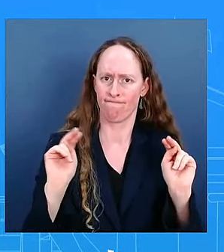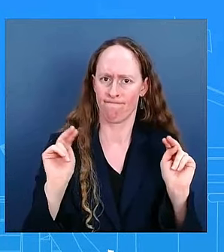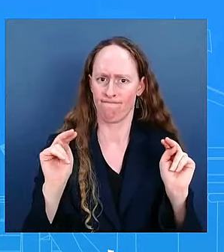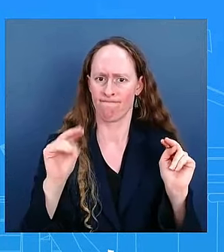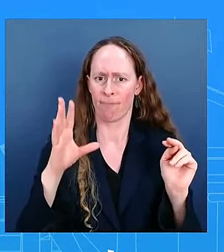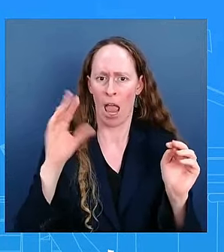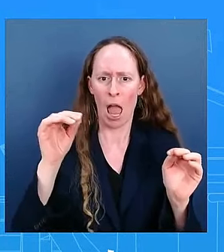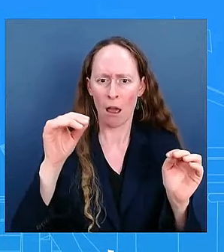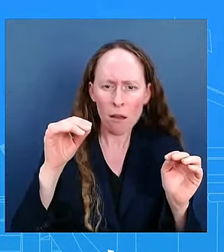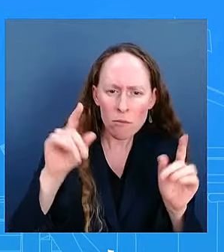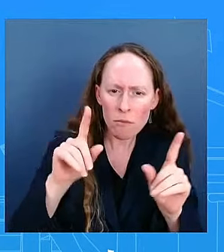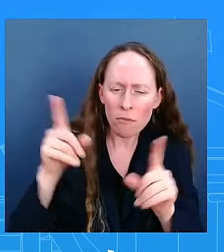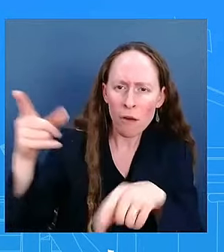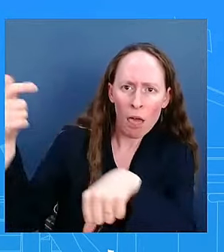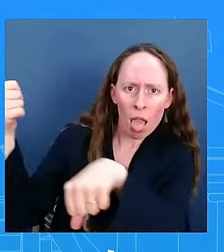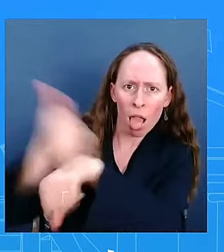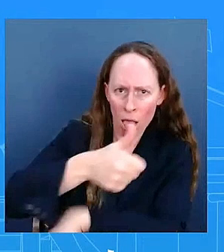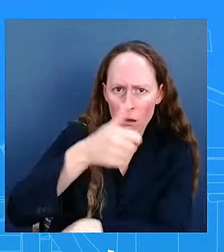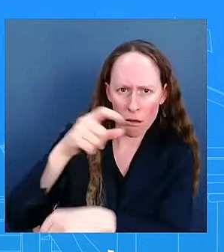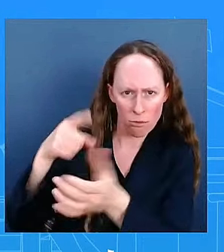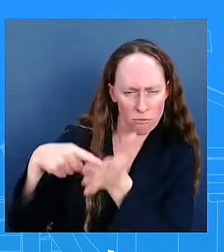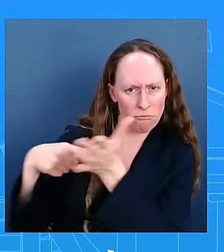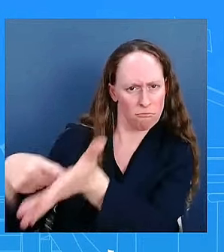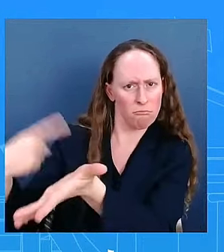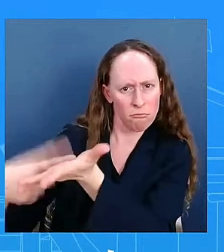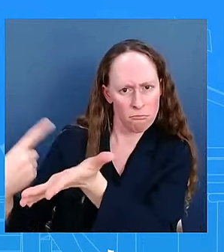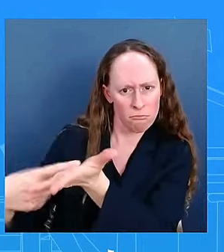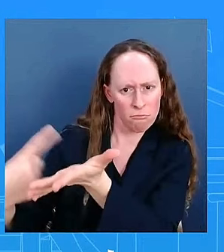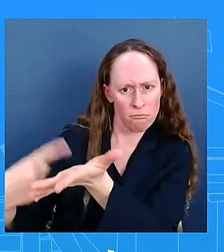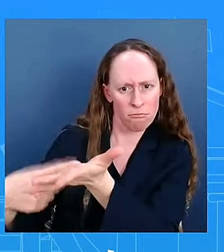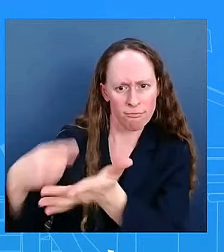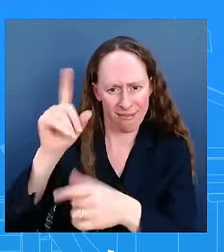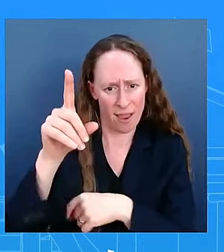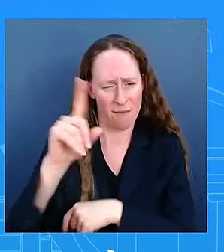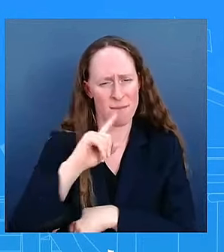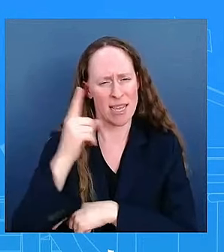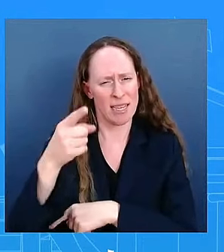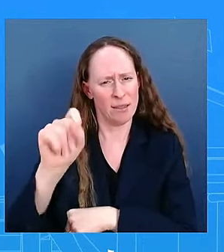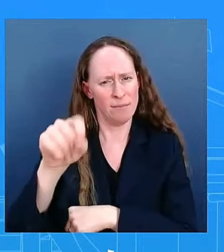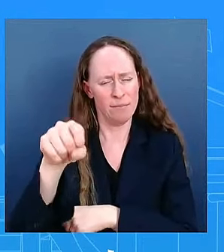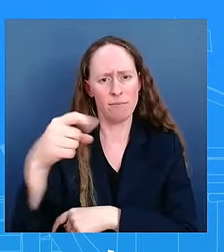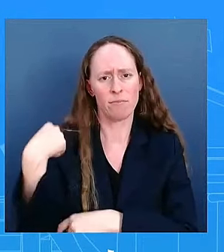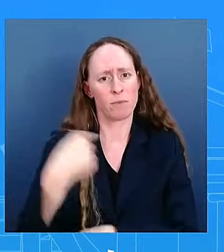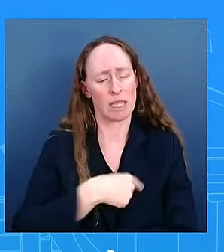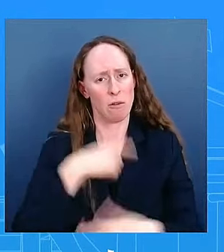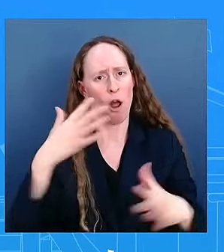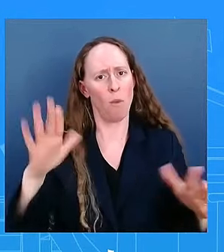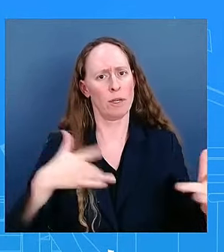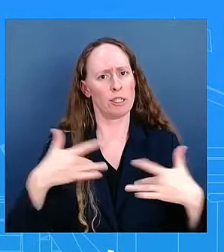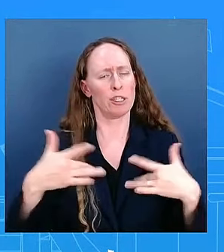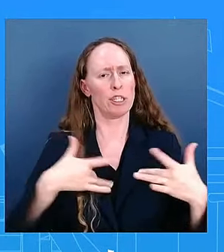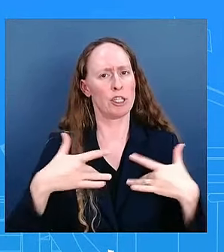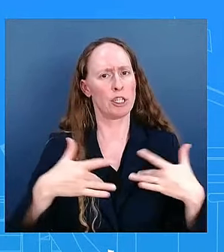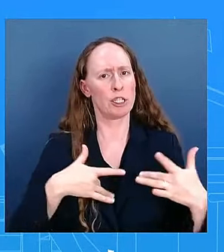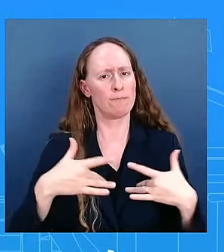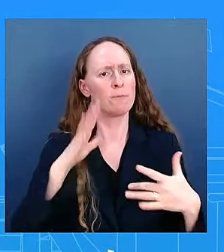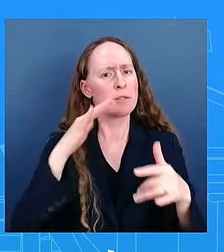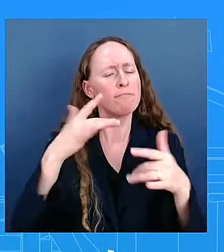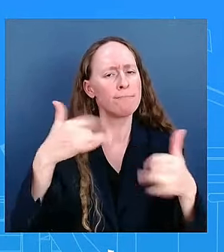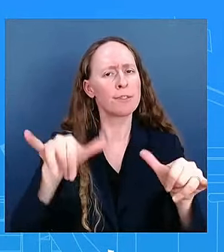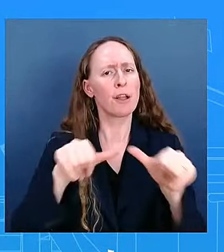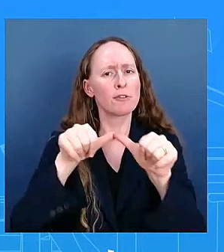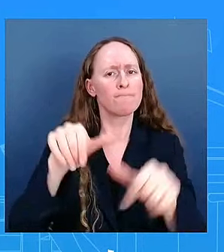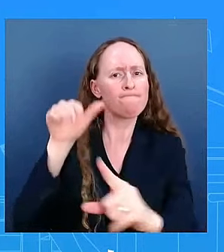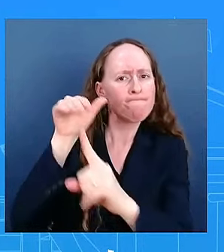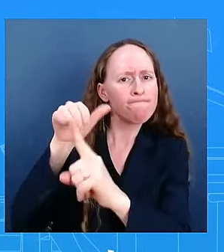to terrorism uh but we are certainly deeply troubled by that and we're continuing to have conversations with the israeli government okay thank you kareen um first on